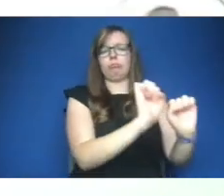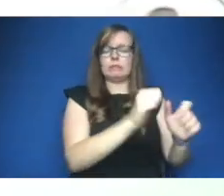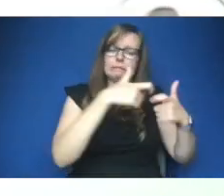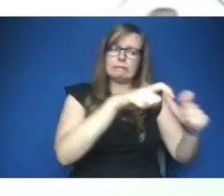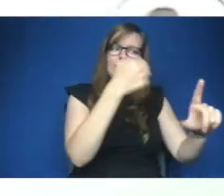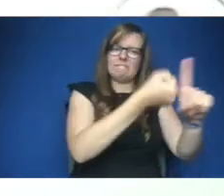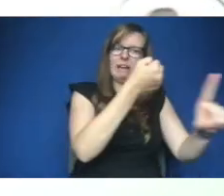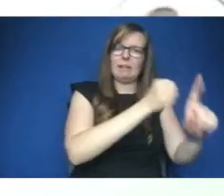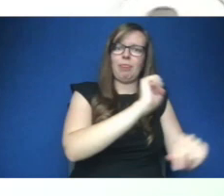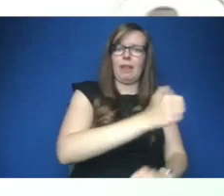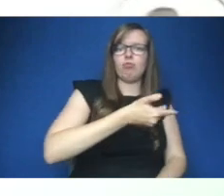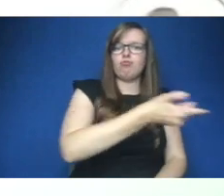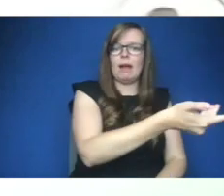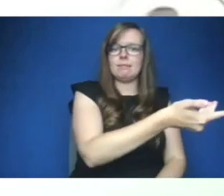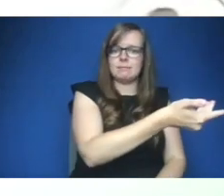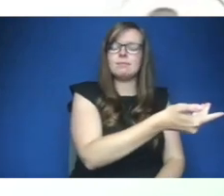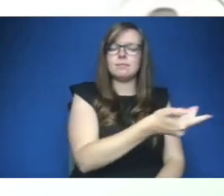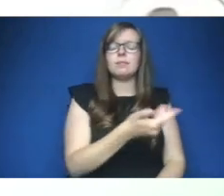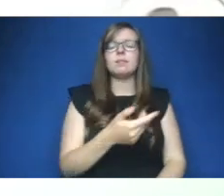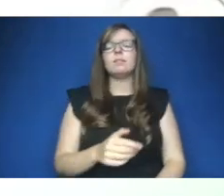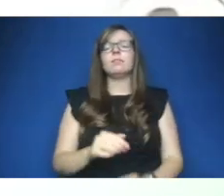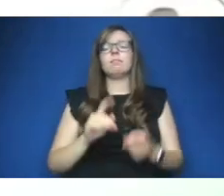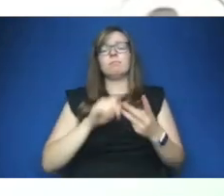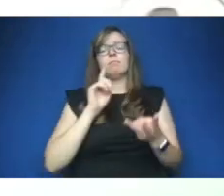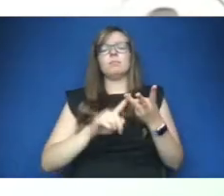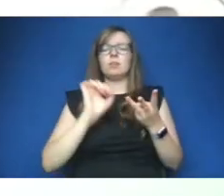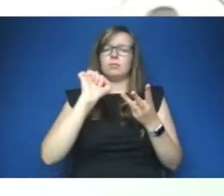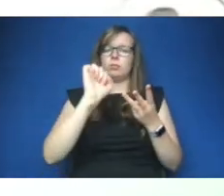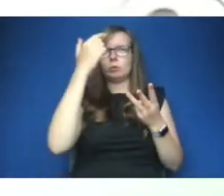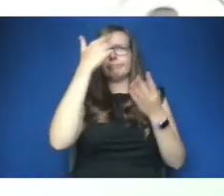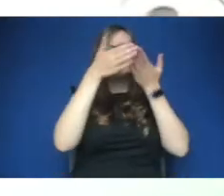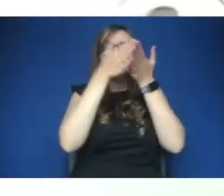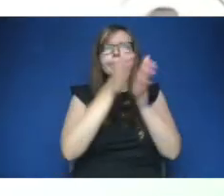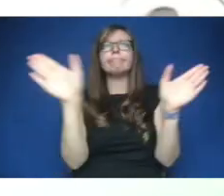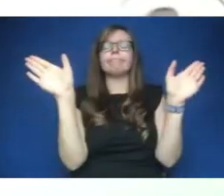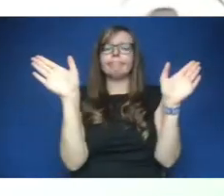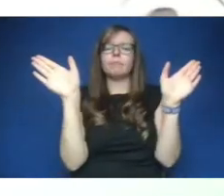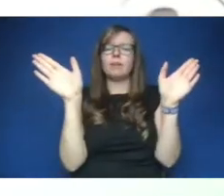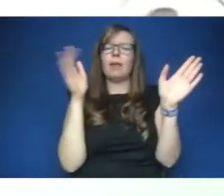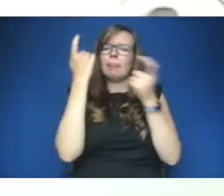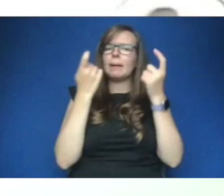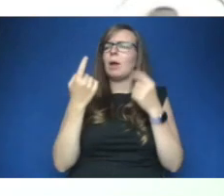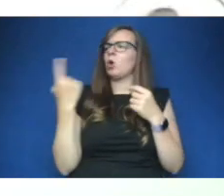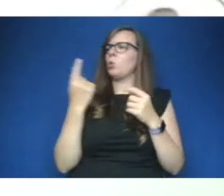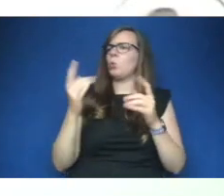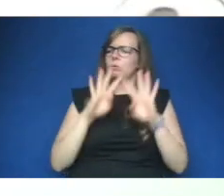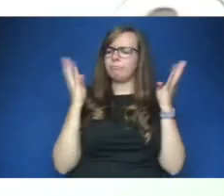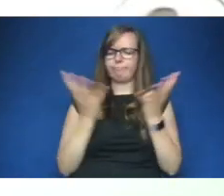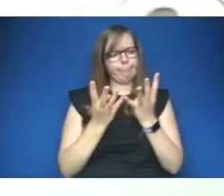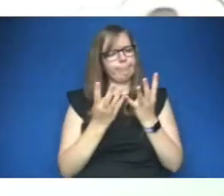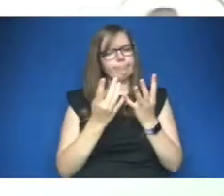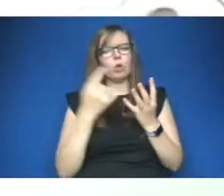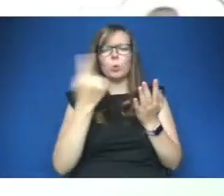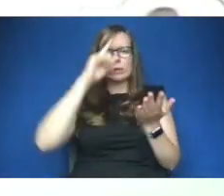so expand your lens think about who's around the table who's making the decisions